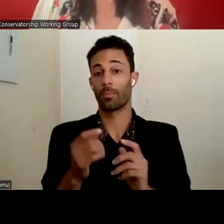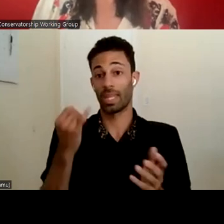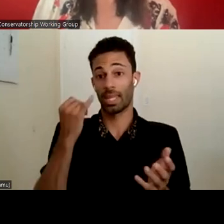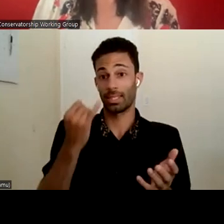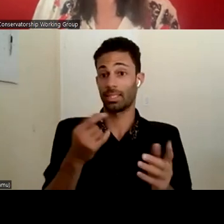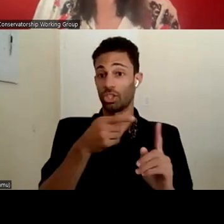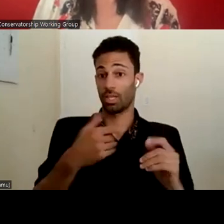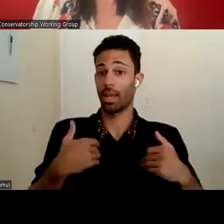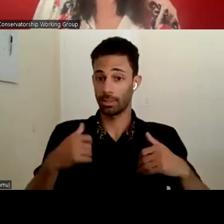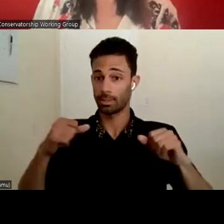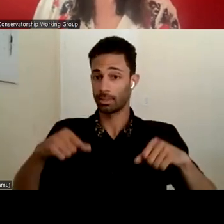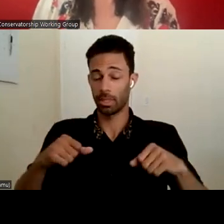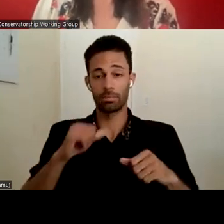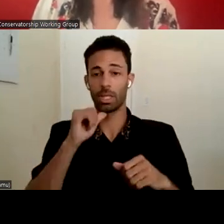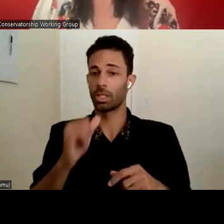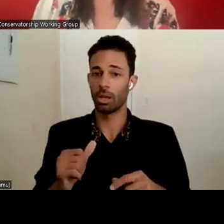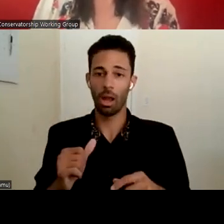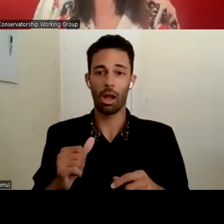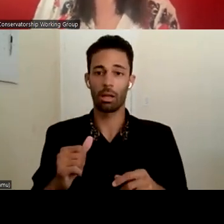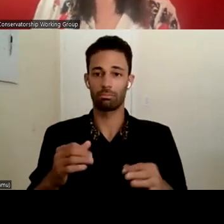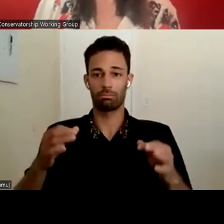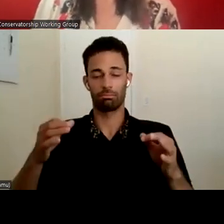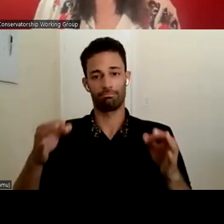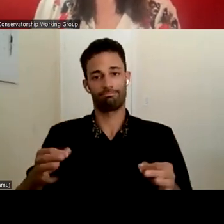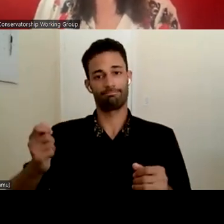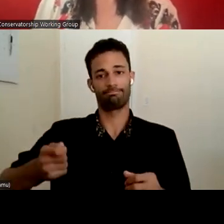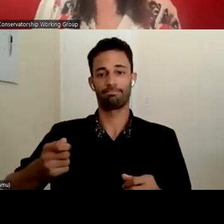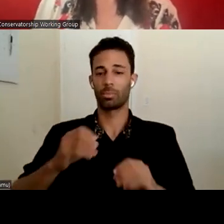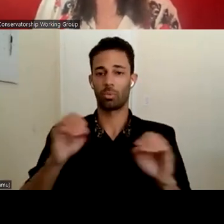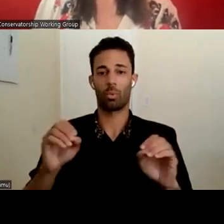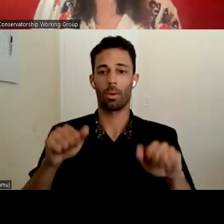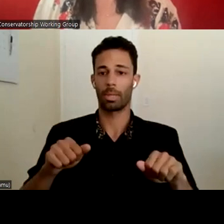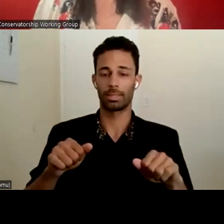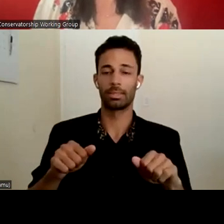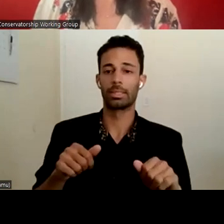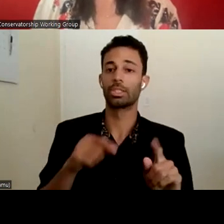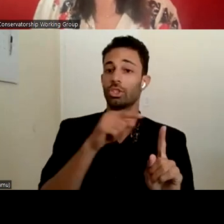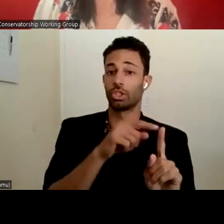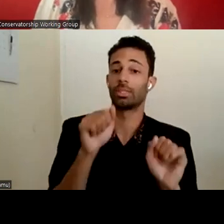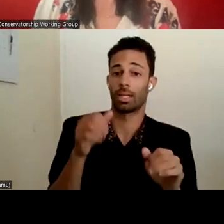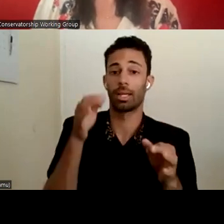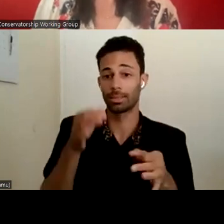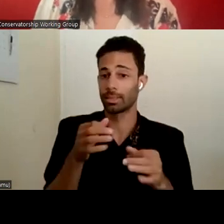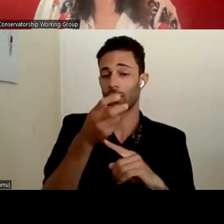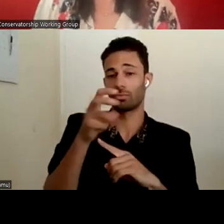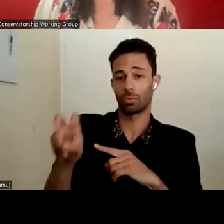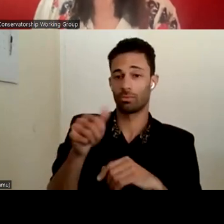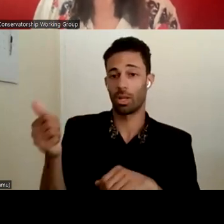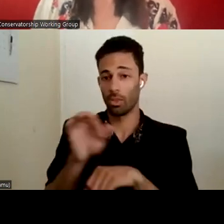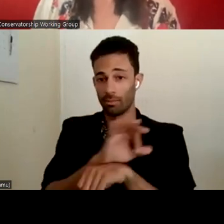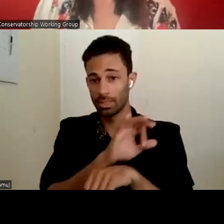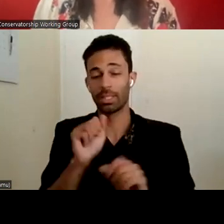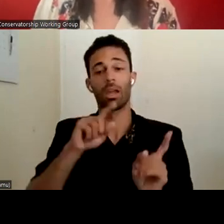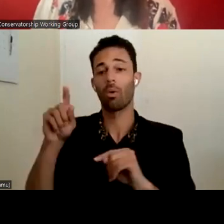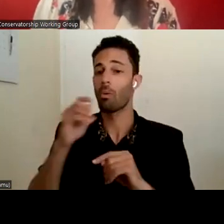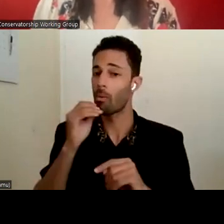capacity. She's not been adjudicated not to have capacity. She can leave the, you know, she can decide to go to a different facility. She can go home.